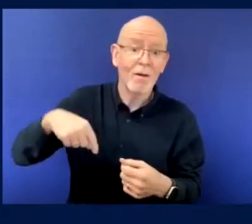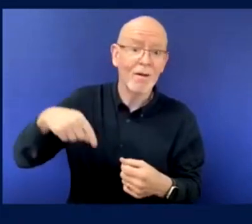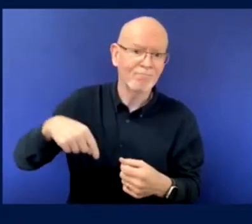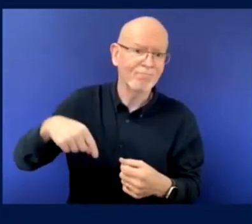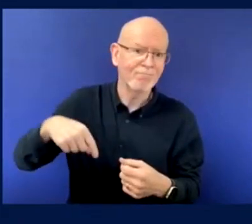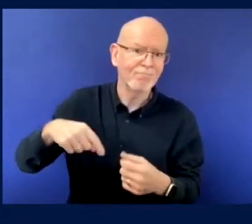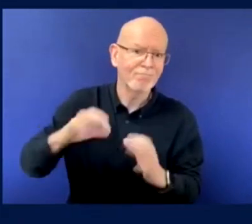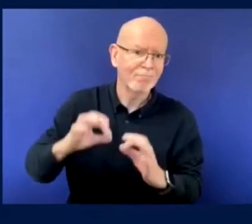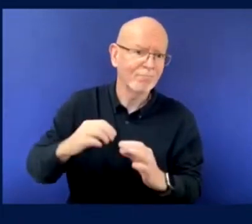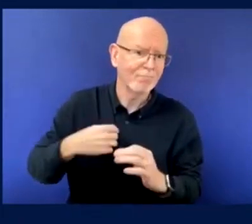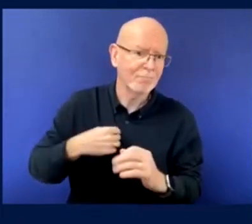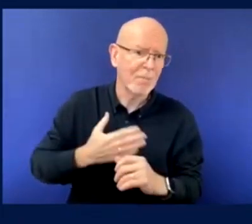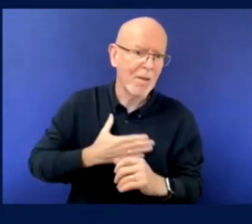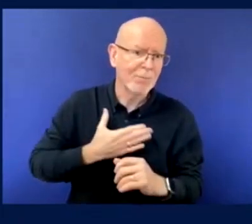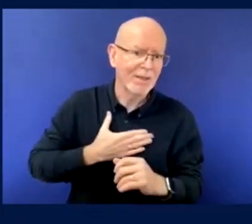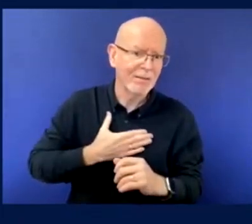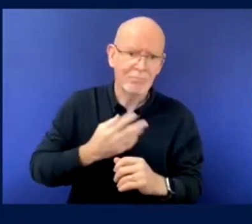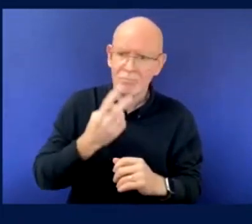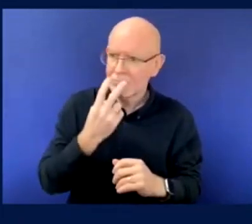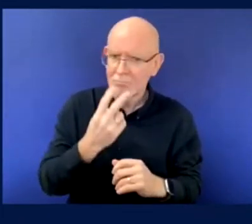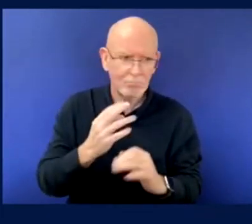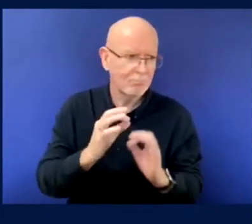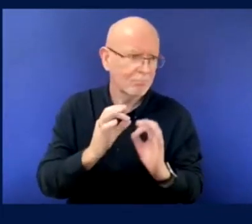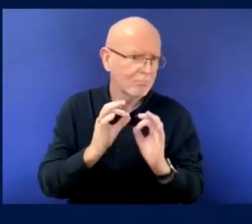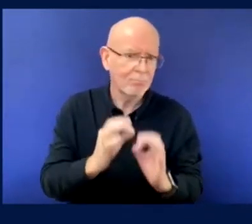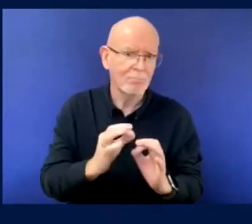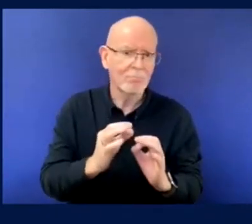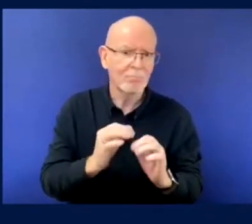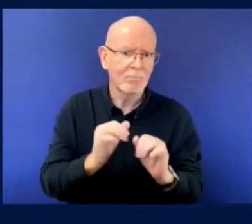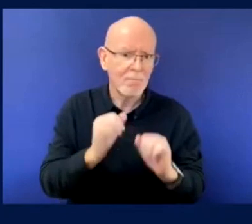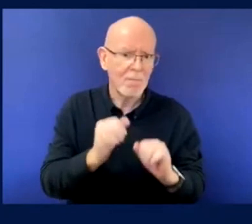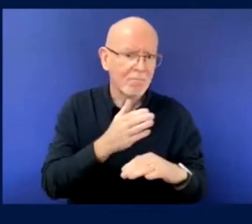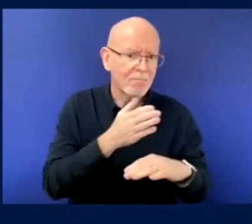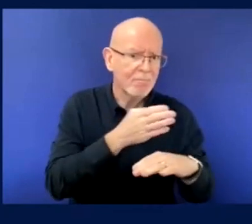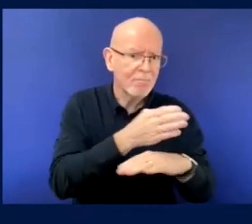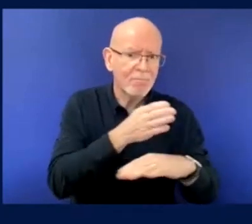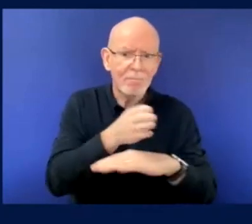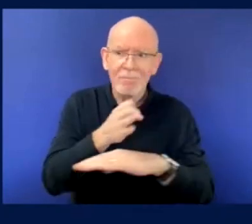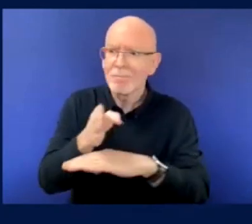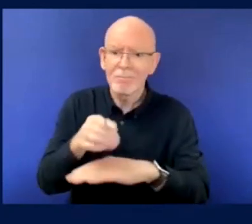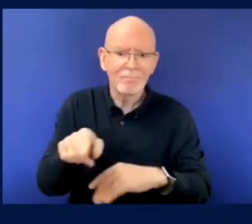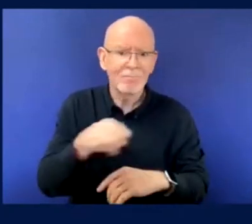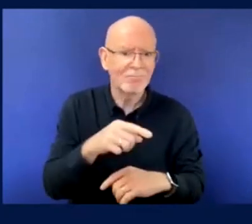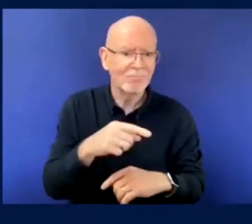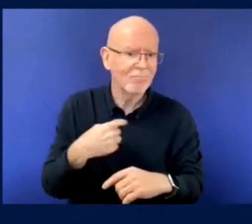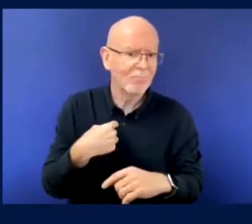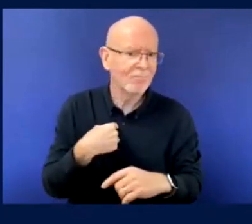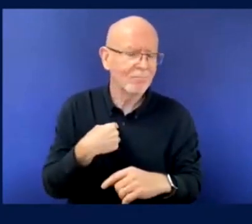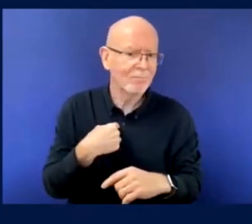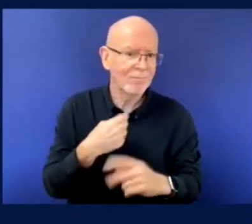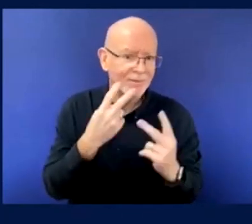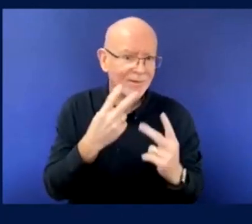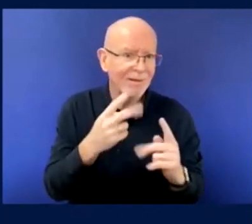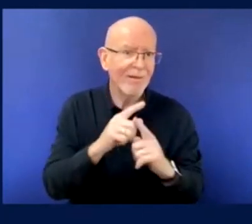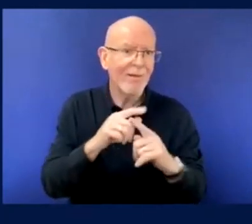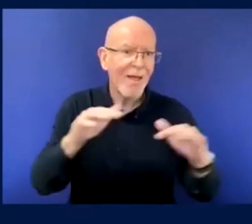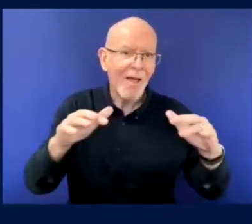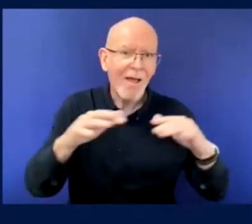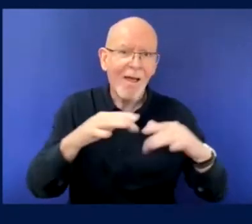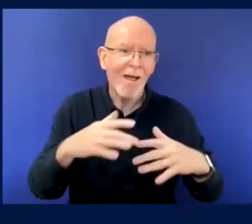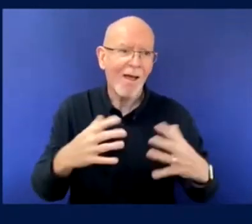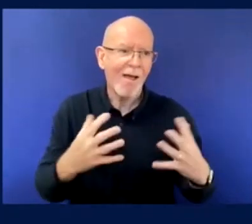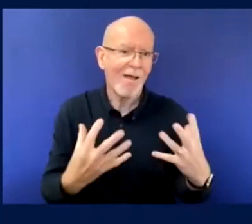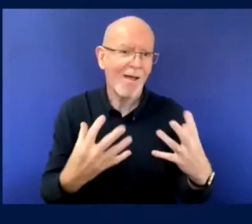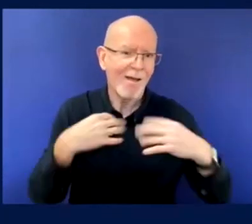uh, equal and, uh, not facing barriers. So that was really incredible. Great. And a final